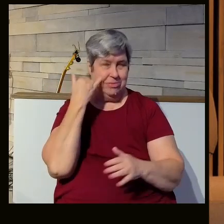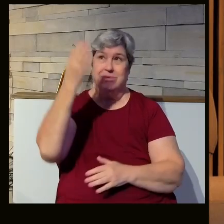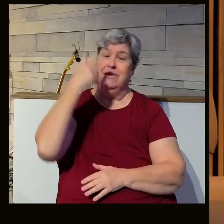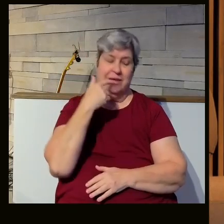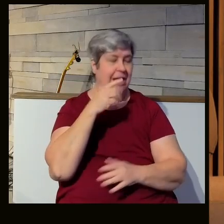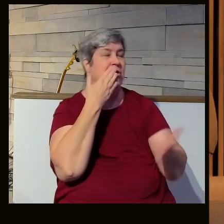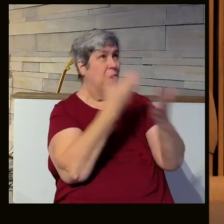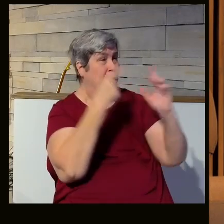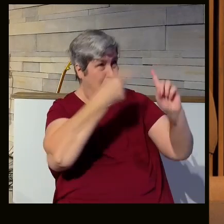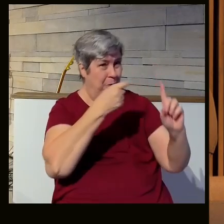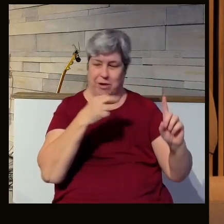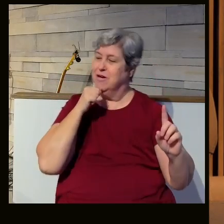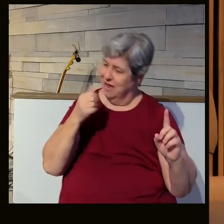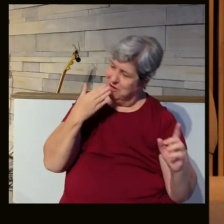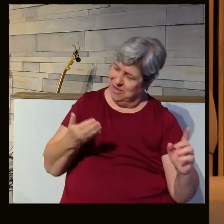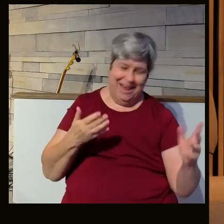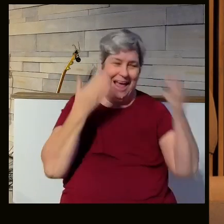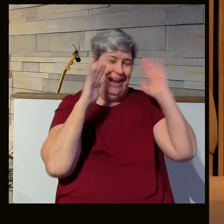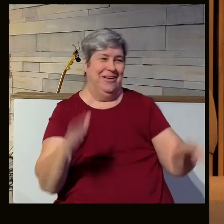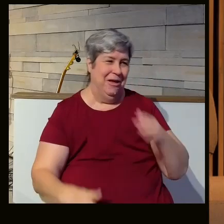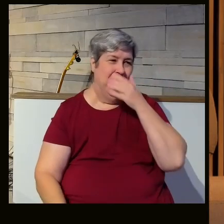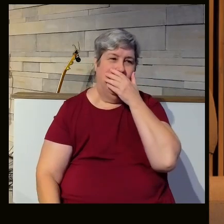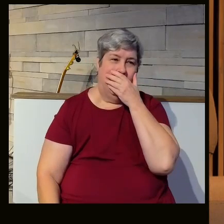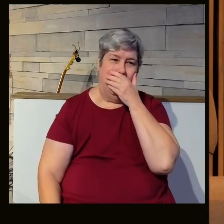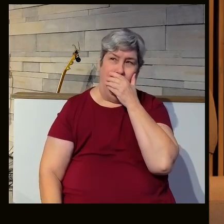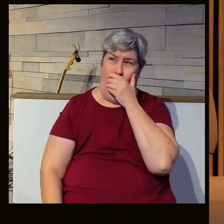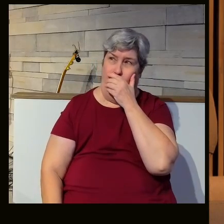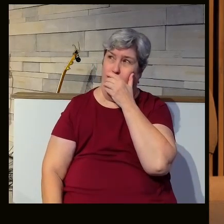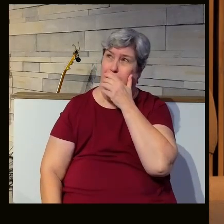God is saying, good point, not so good. Good point, not so good, all right?